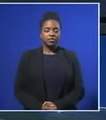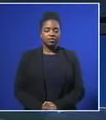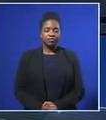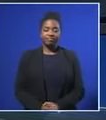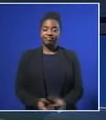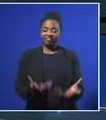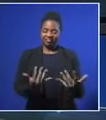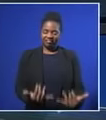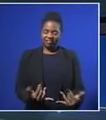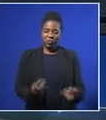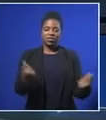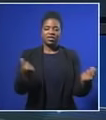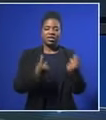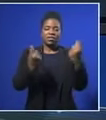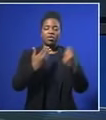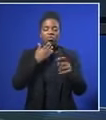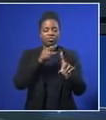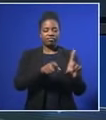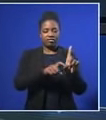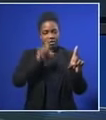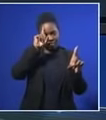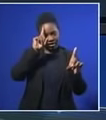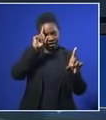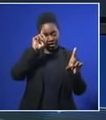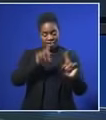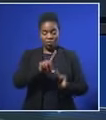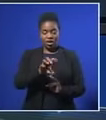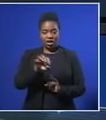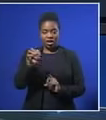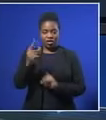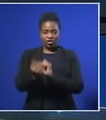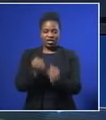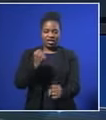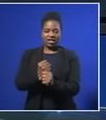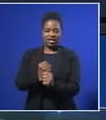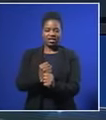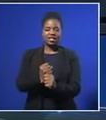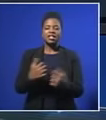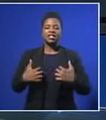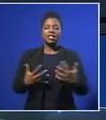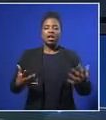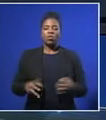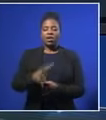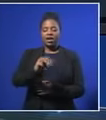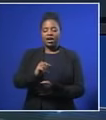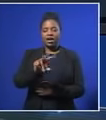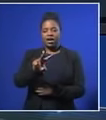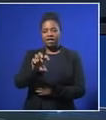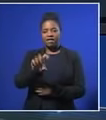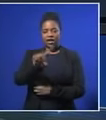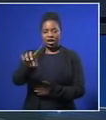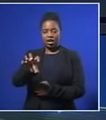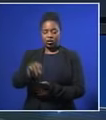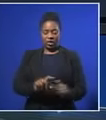Well, today, of course, we've been remembering Nelson Mandela on the 100th anniversary of his birth. Let's start our coverage in Mverzo in the Eastern